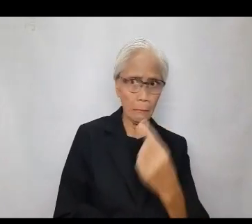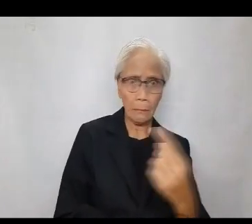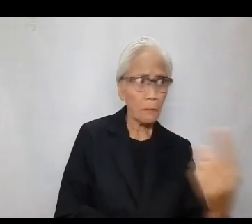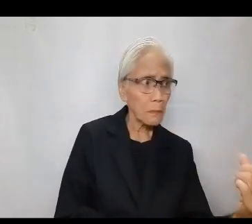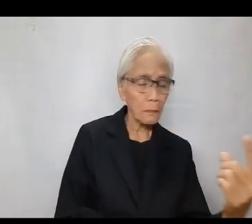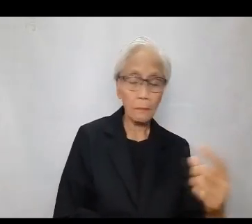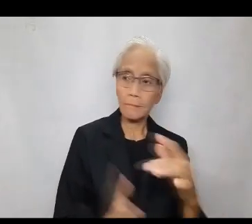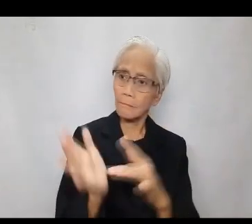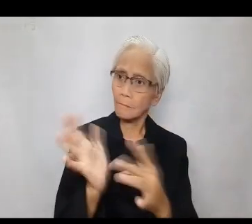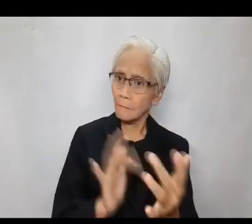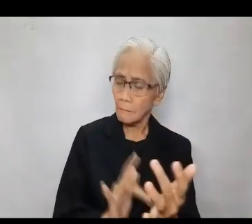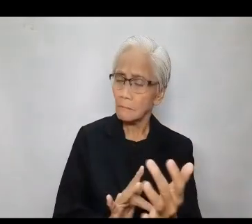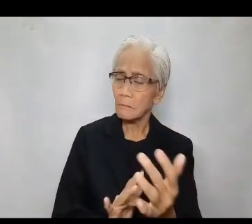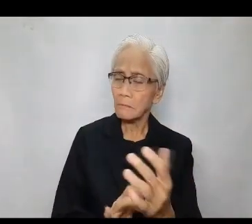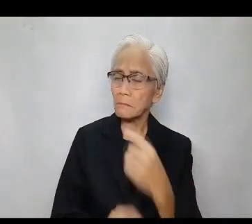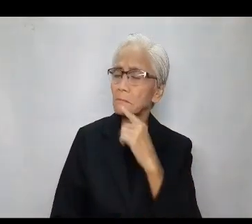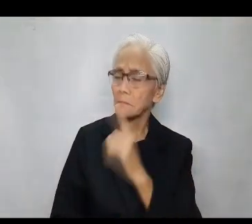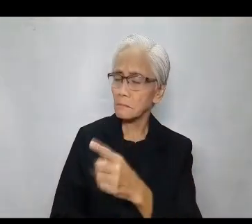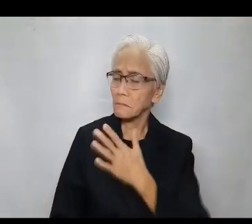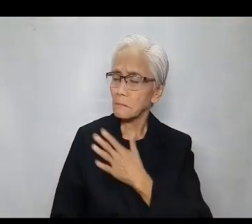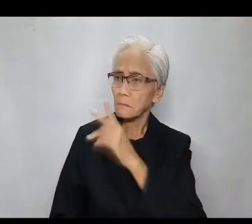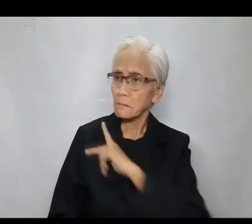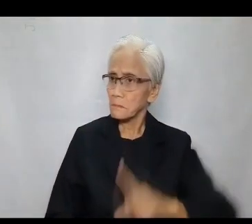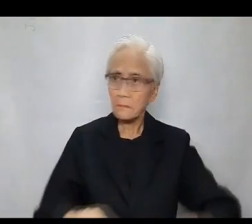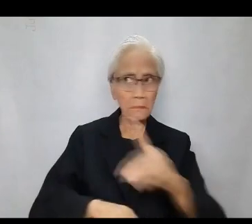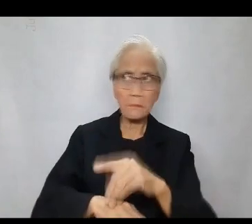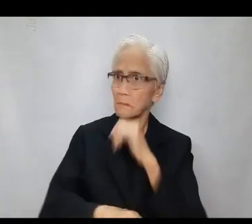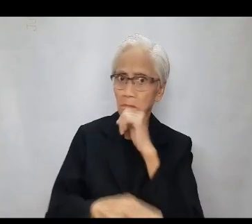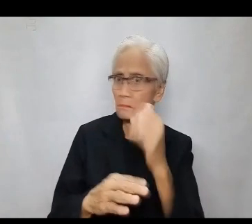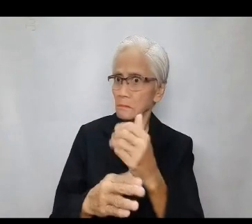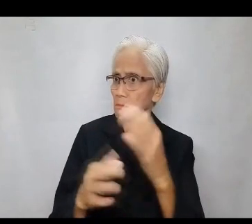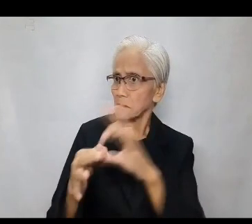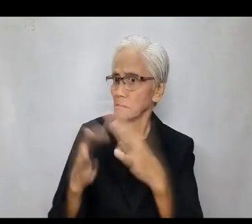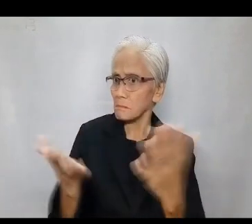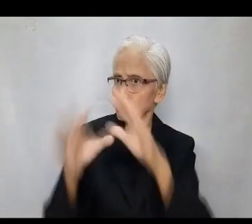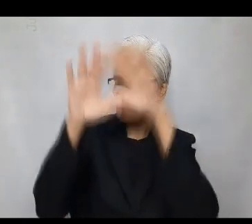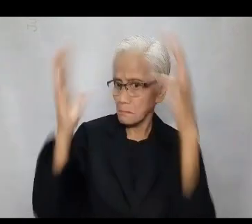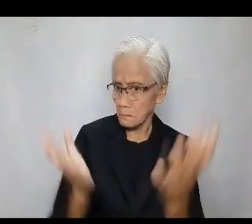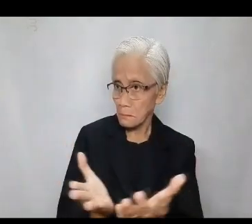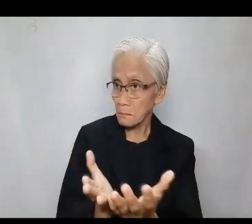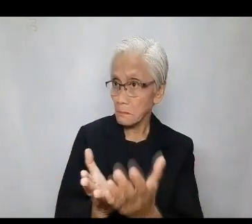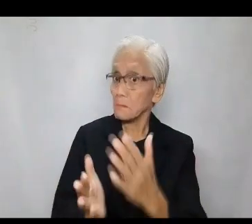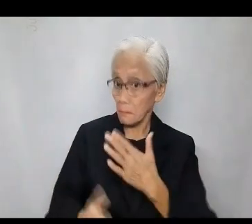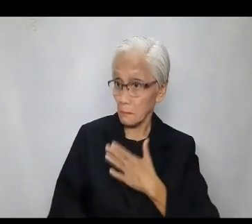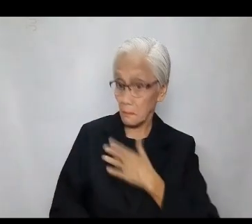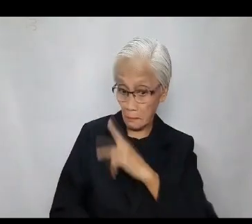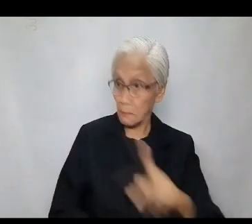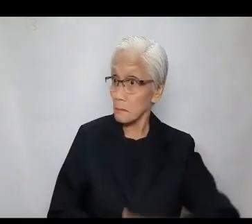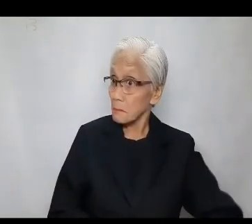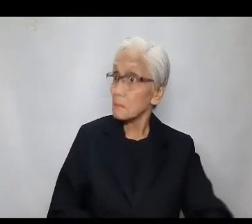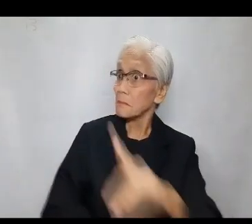you done? Jesus answered, My kingdom does not belong to this world. If my kingdom